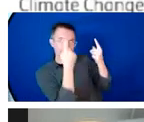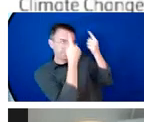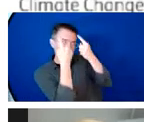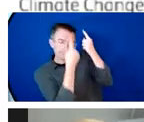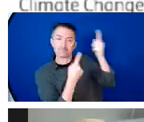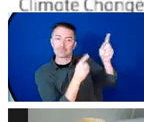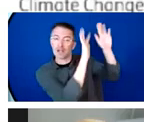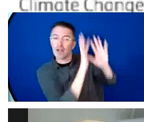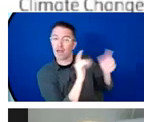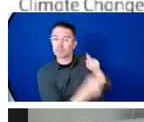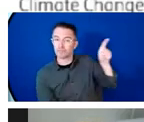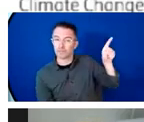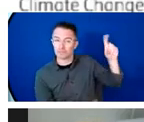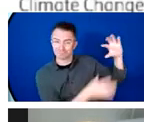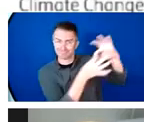that live along the coast